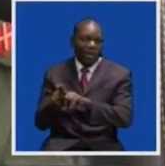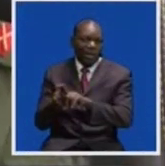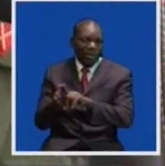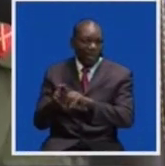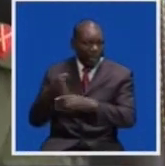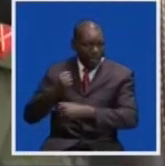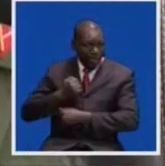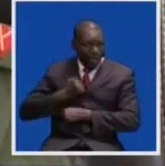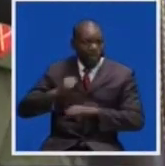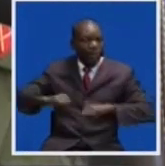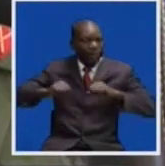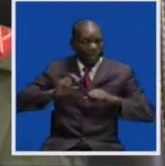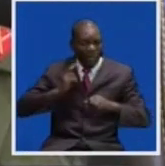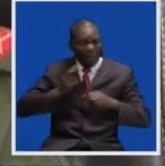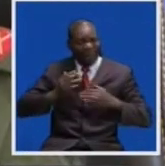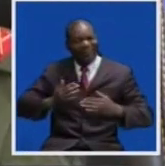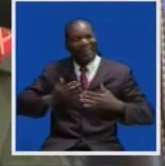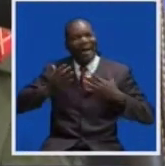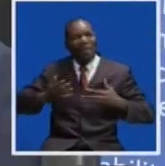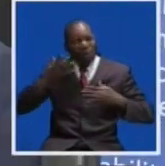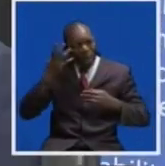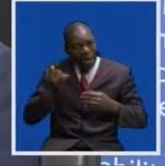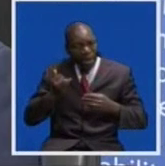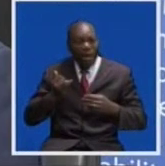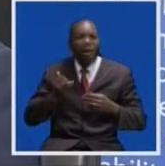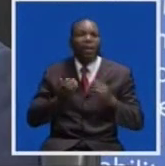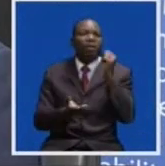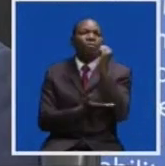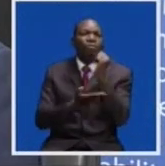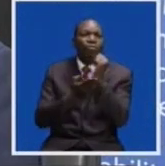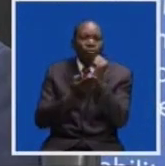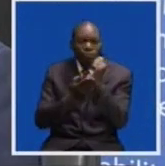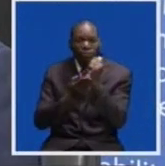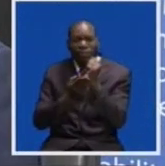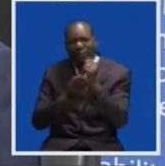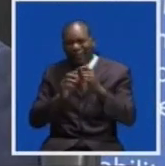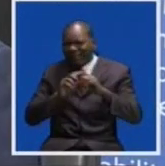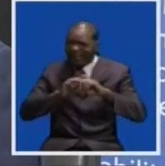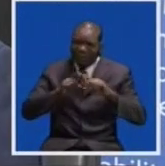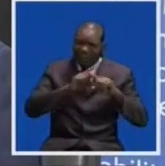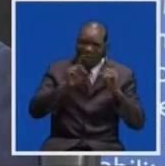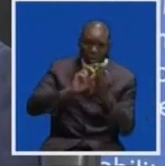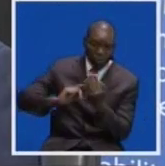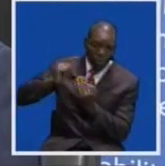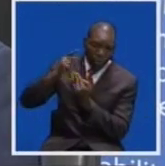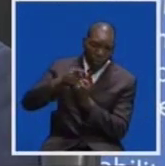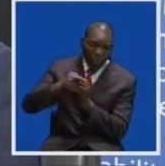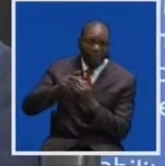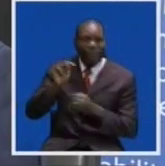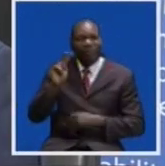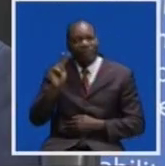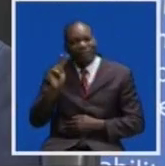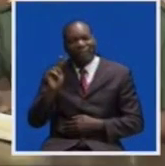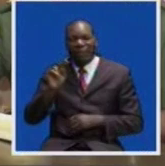are glad that this will result into improved and diversified content on ZNBC TV